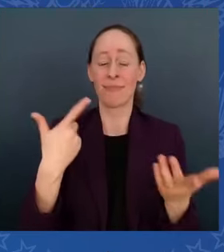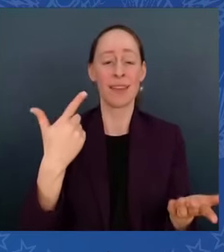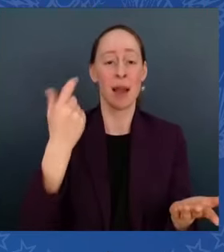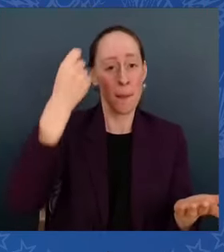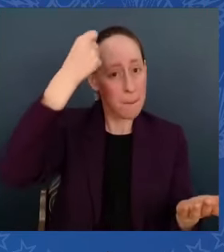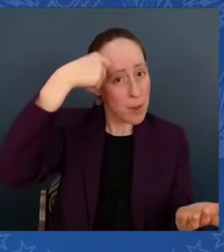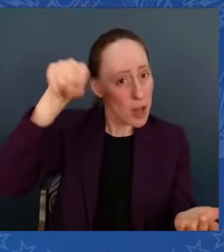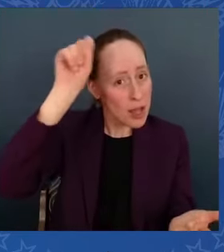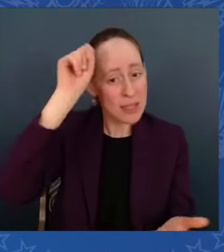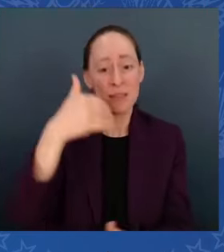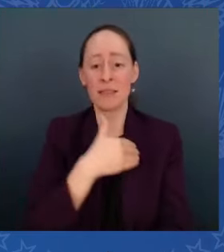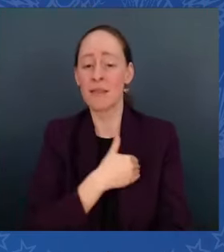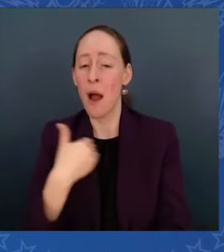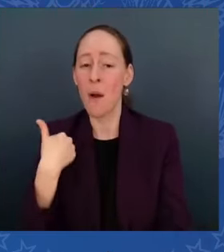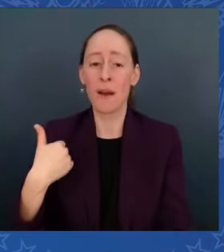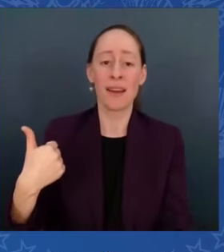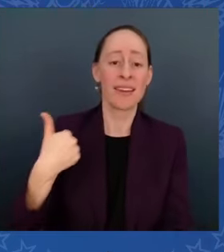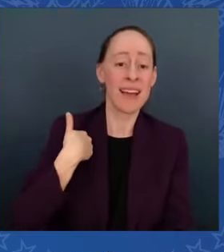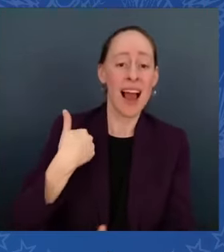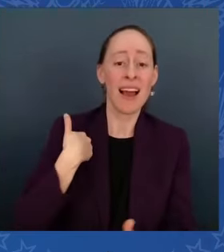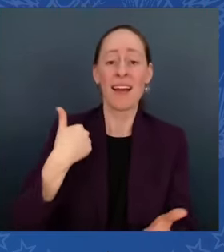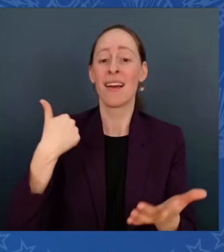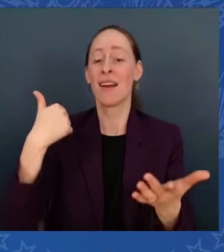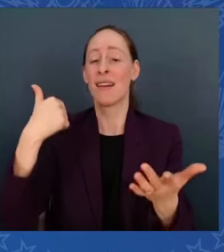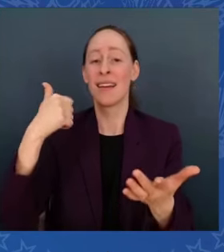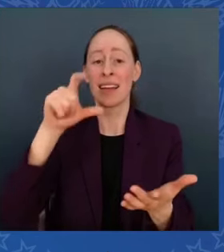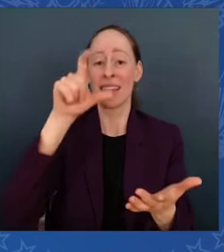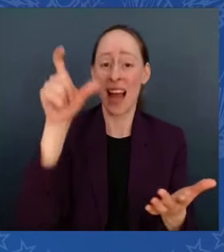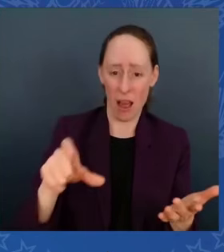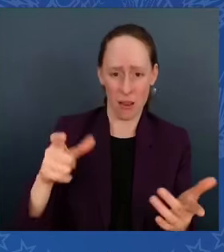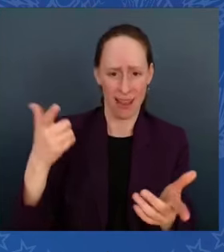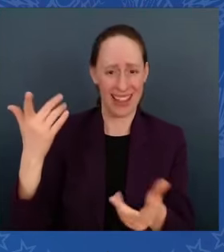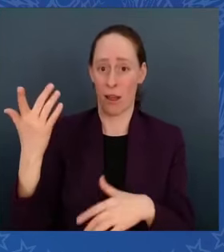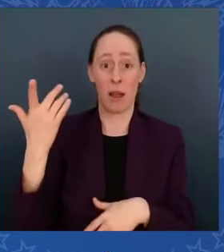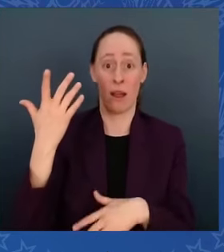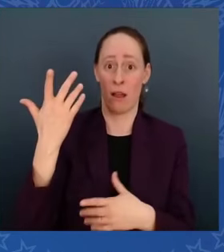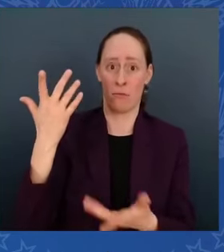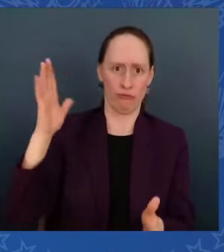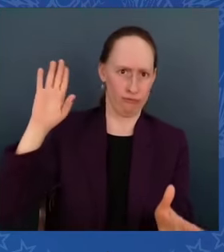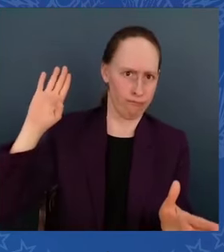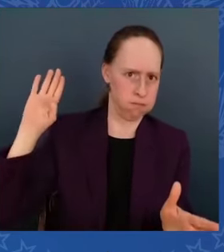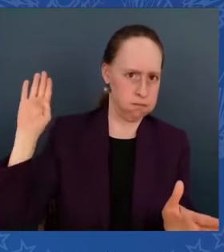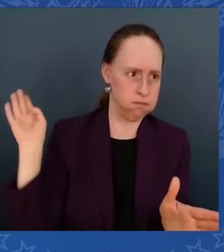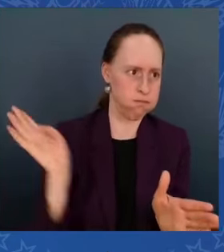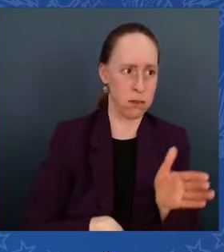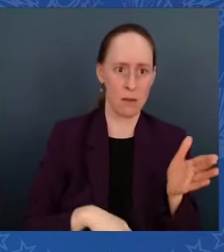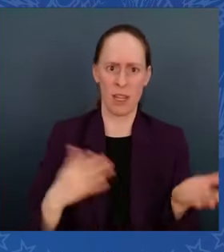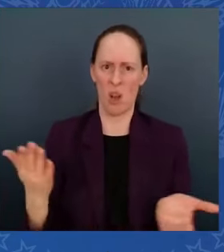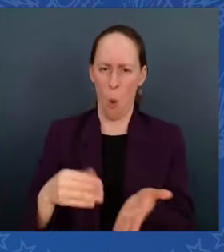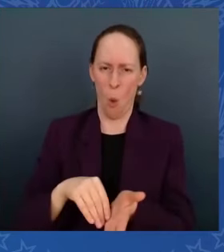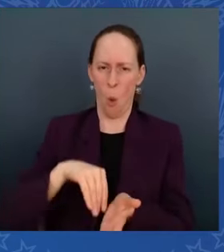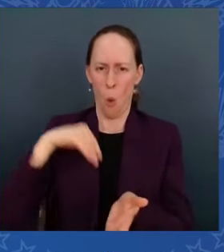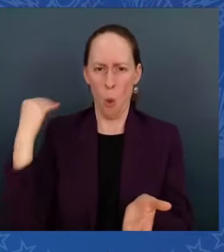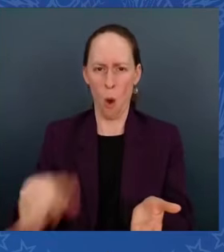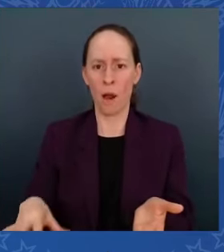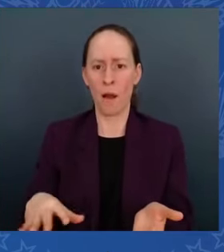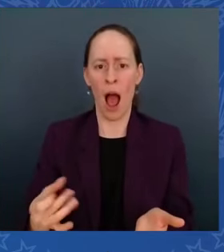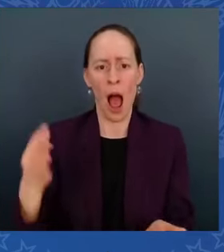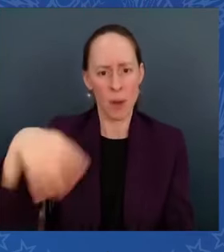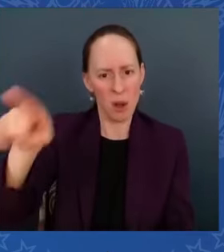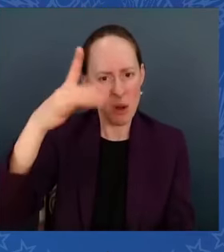less than you pay here. How many of know somebody who has the need for insulin because they have diabetes?